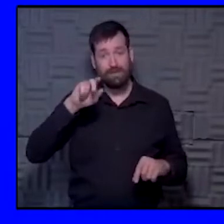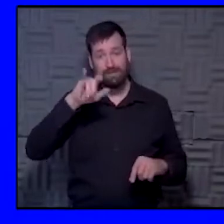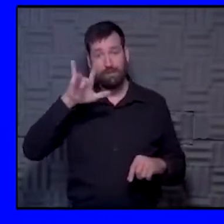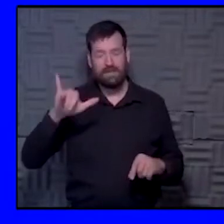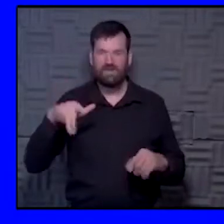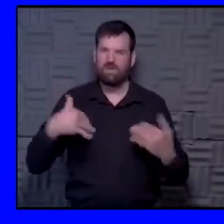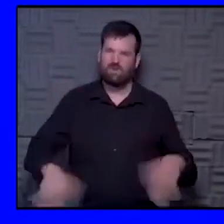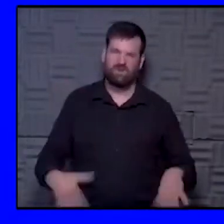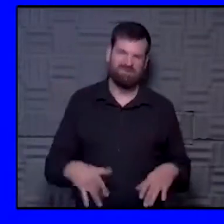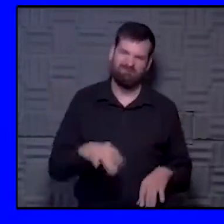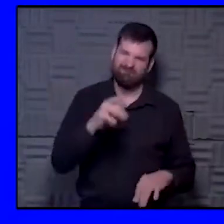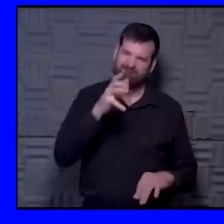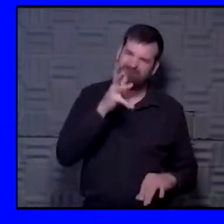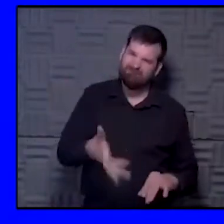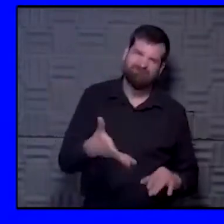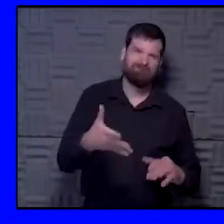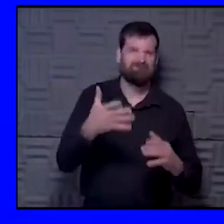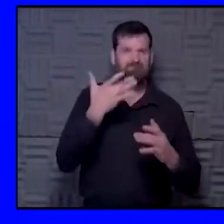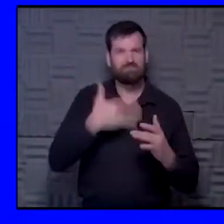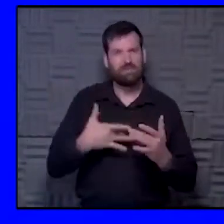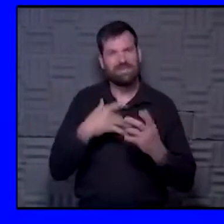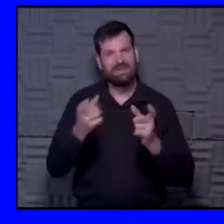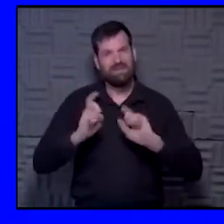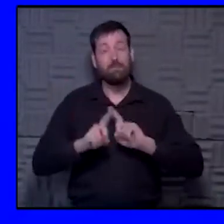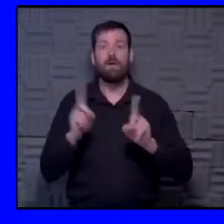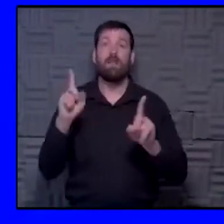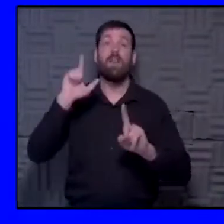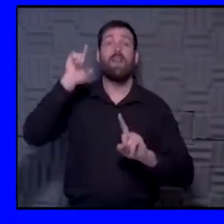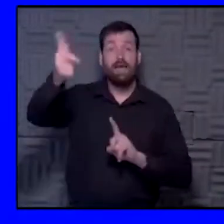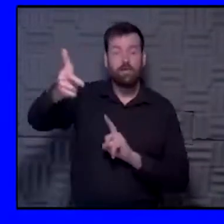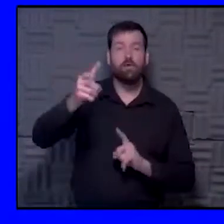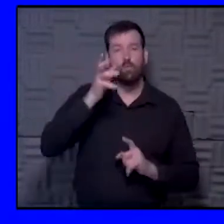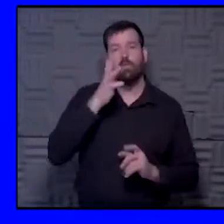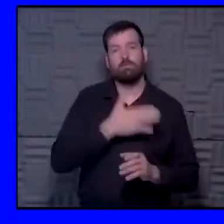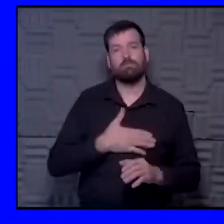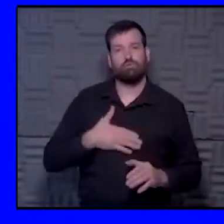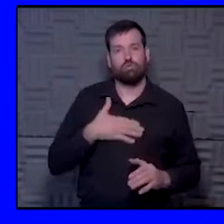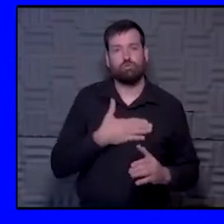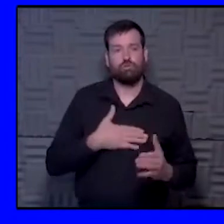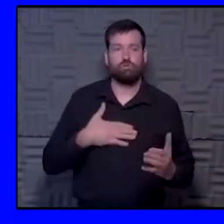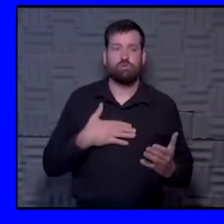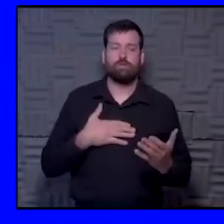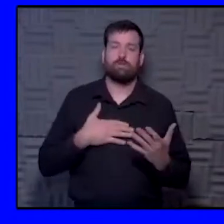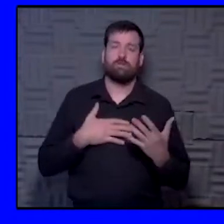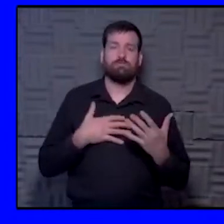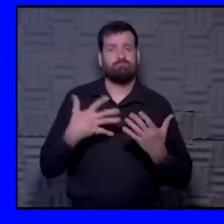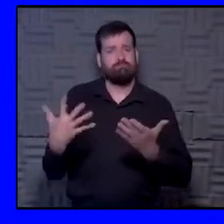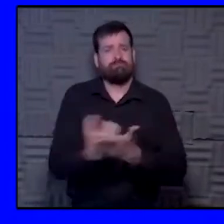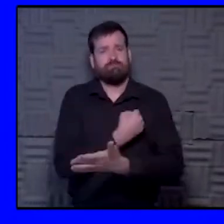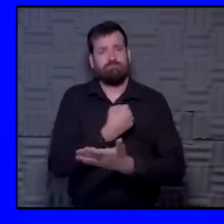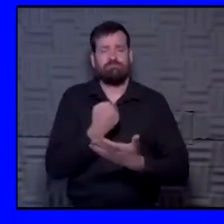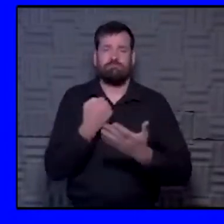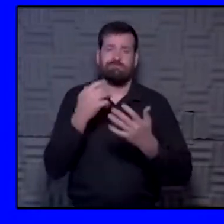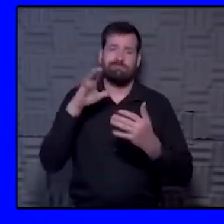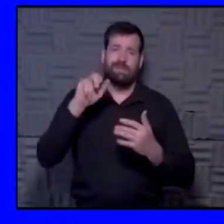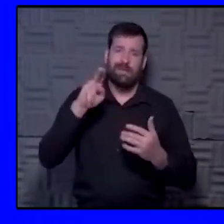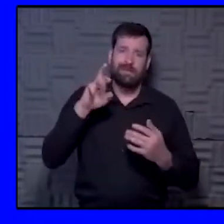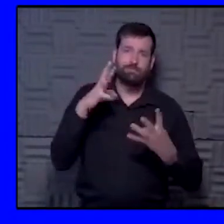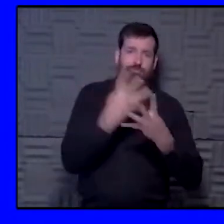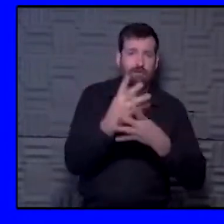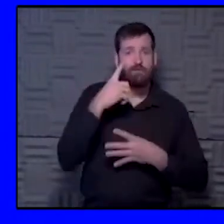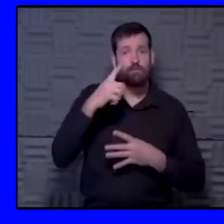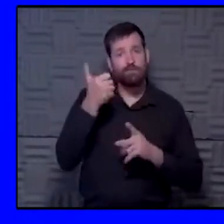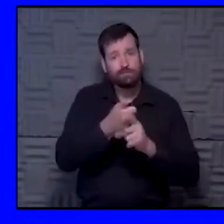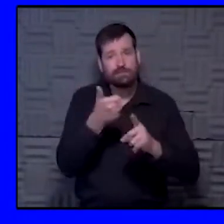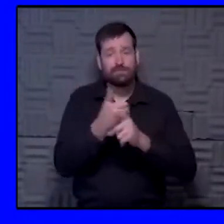understand that. But do that, because down the road, it will pay off, and you will be more healthy. So get your cancer screenings for your loved ones, for your